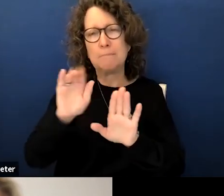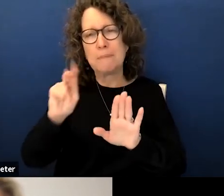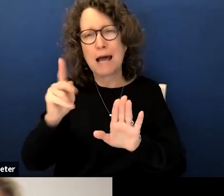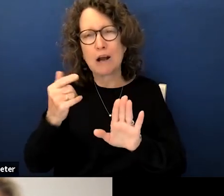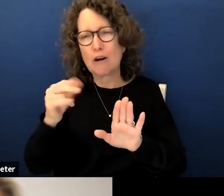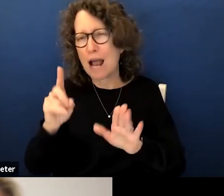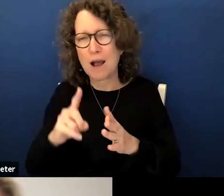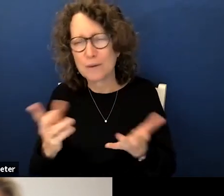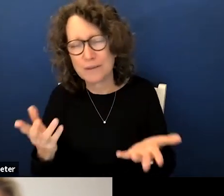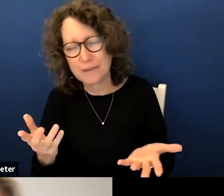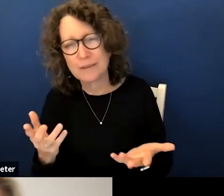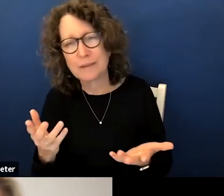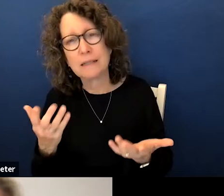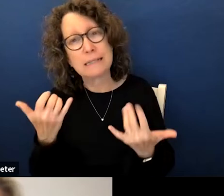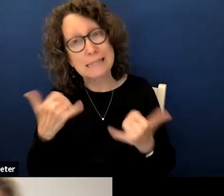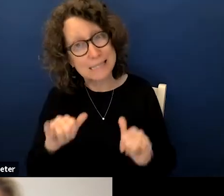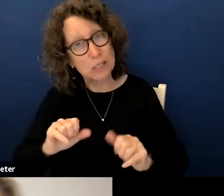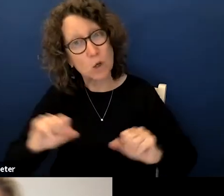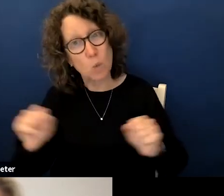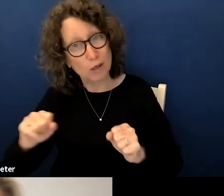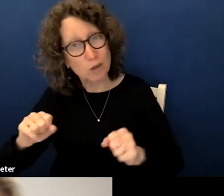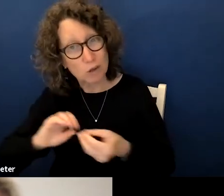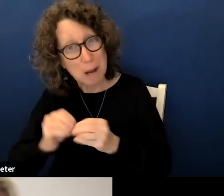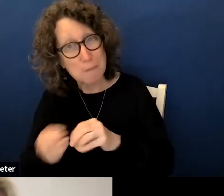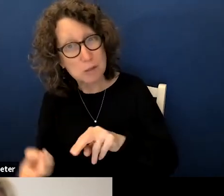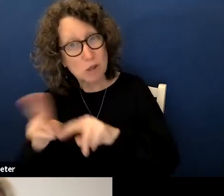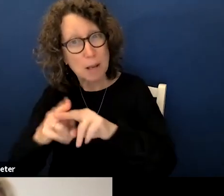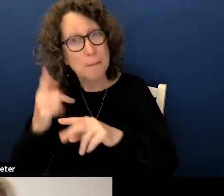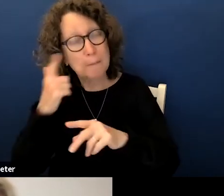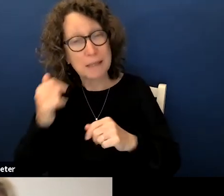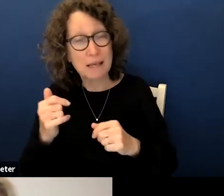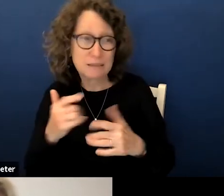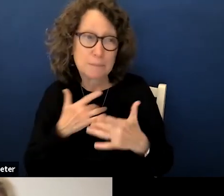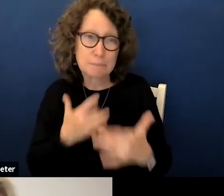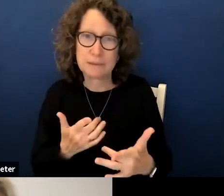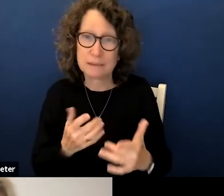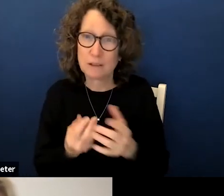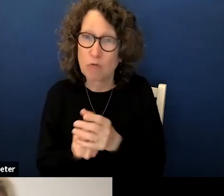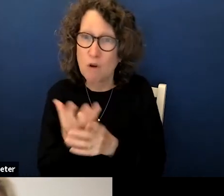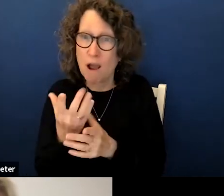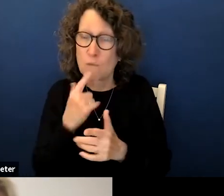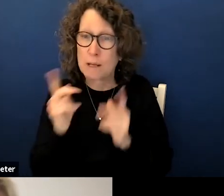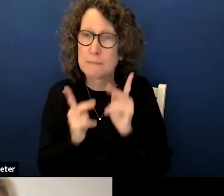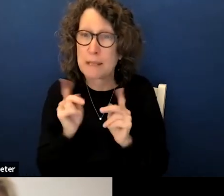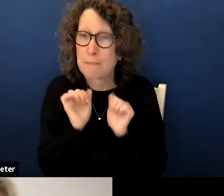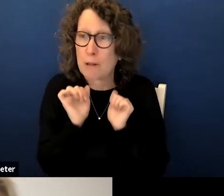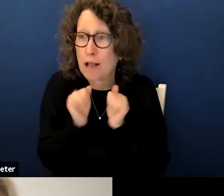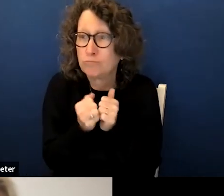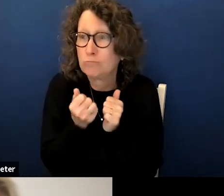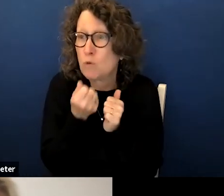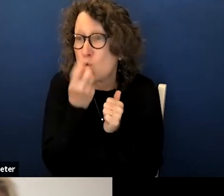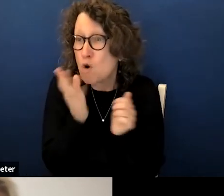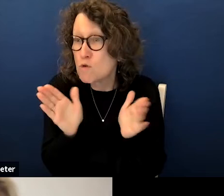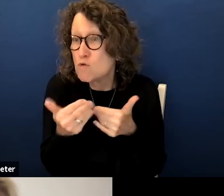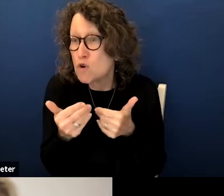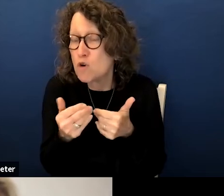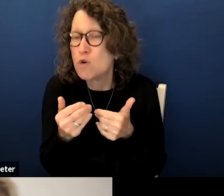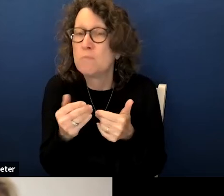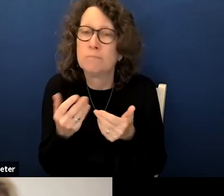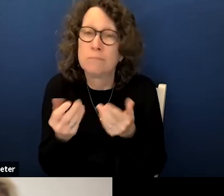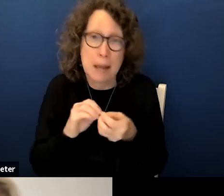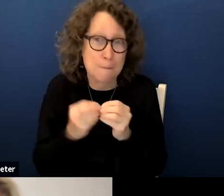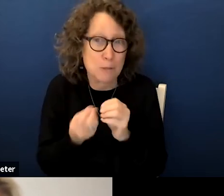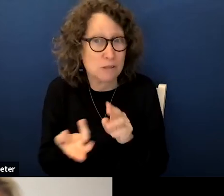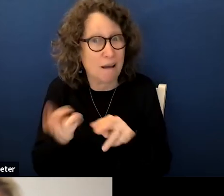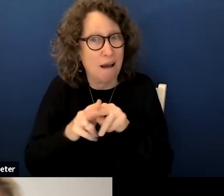there could still be a winter surge since respiratory viruses thrive when people huddle in heated rooms but